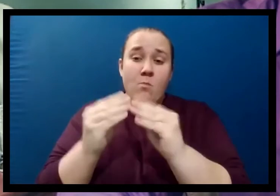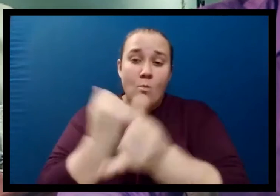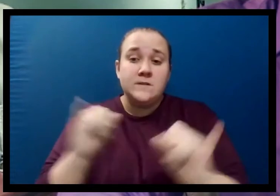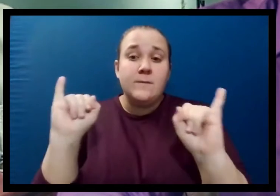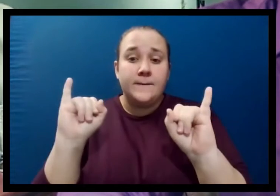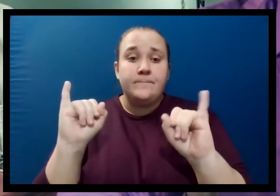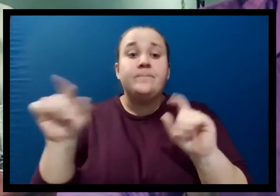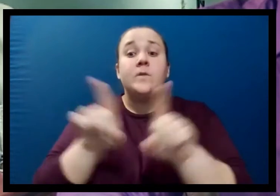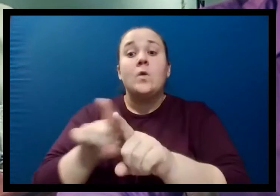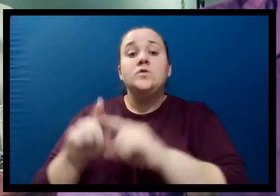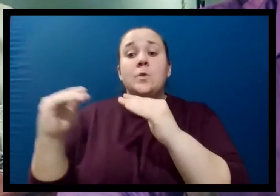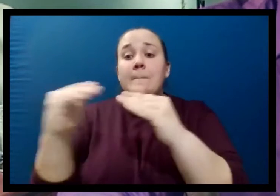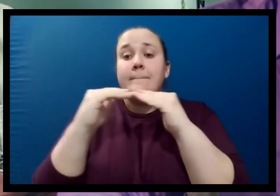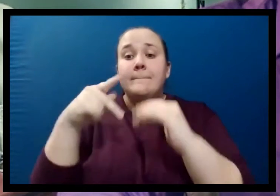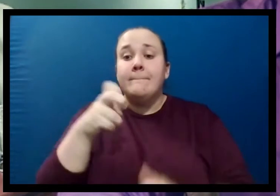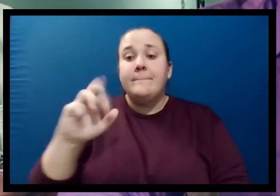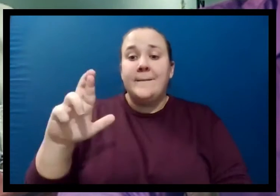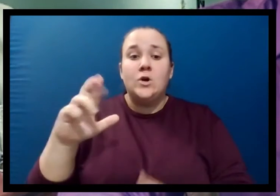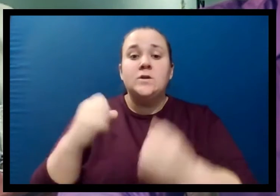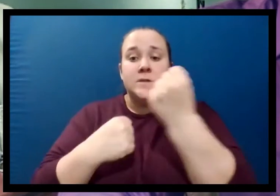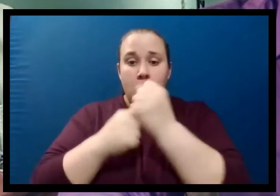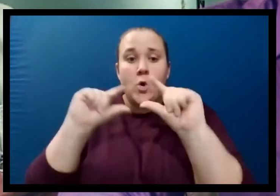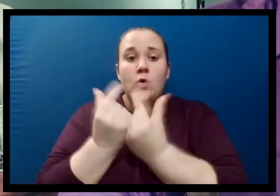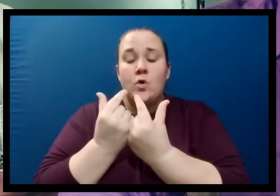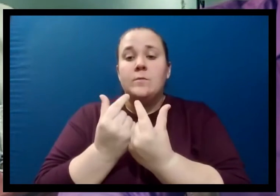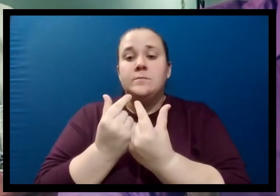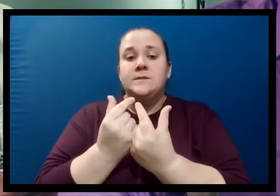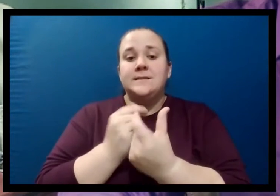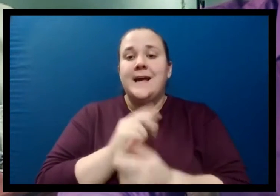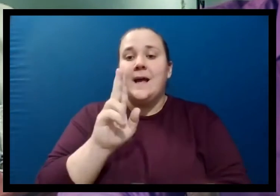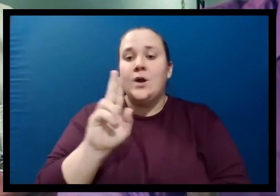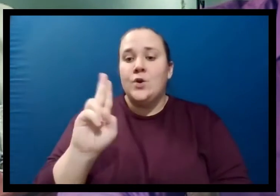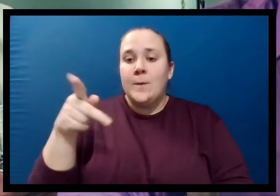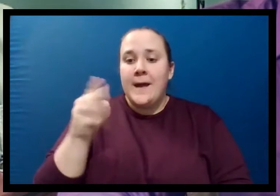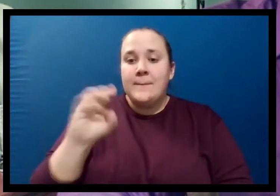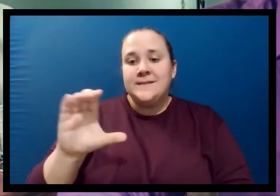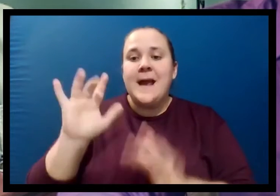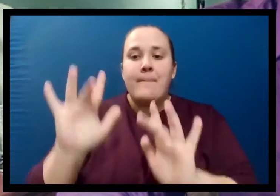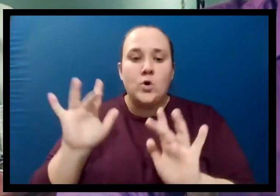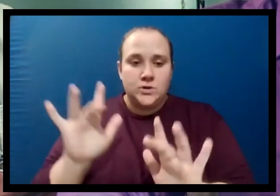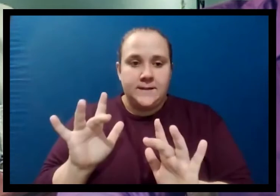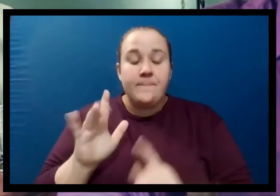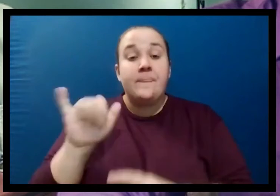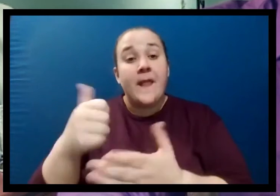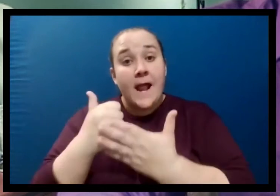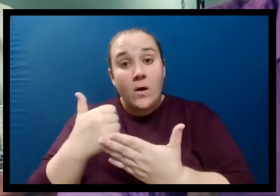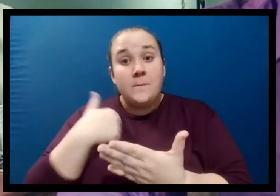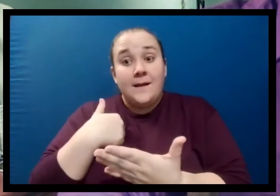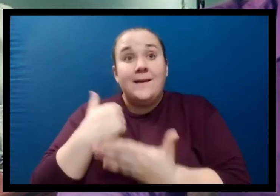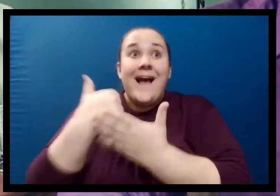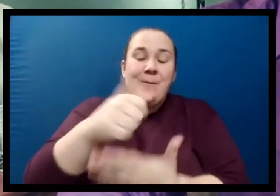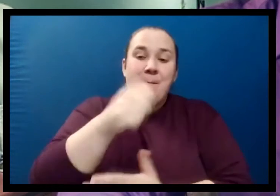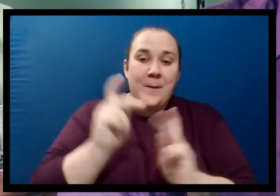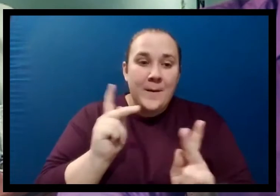and also the peer support group at the University of Pittsburgh and UPMC Mercy. It has not only allowed me to help